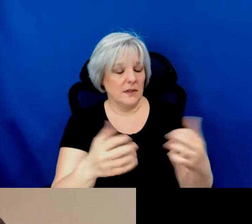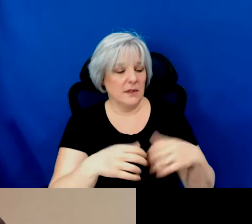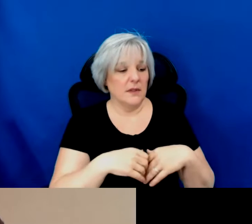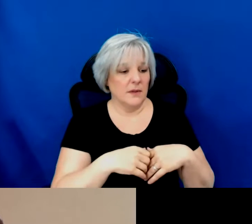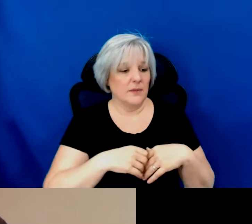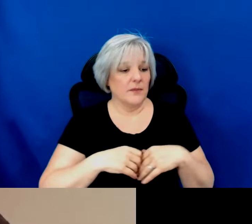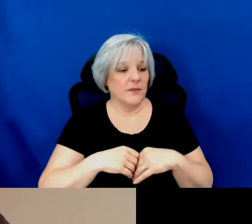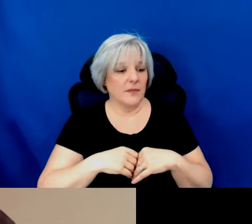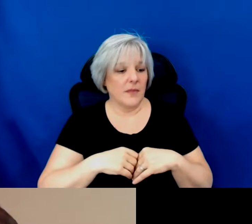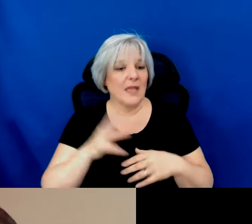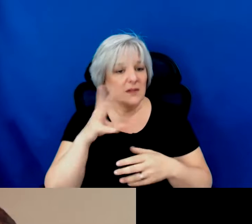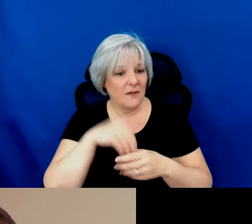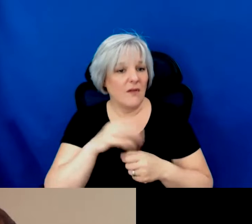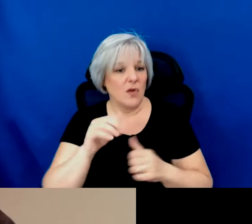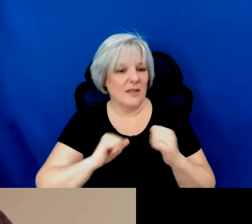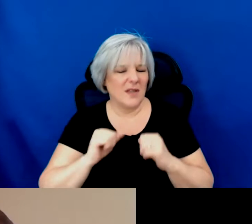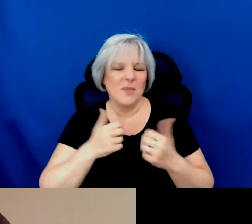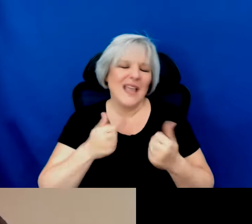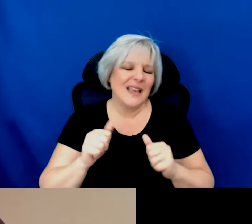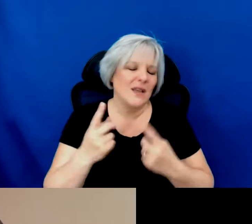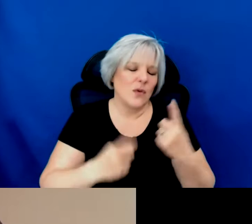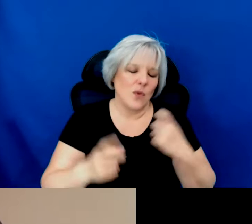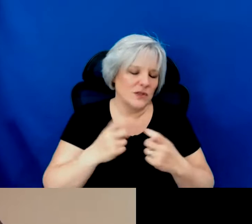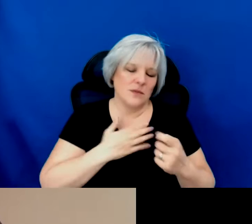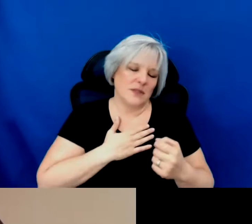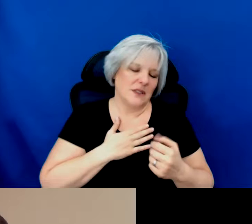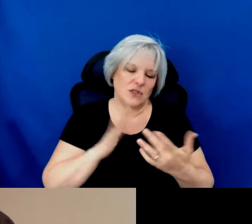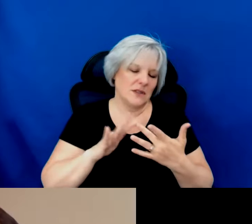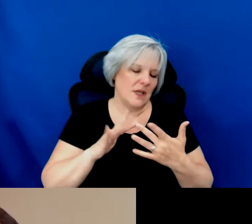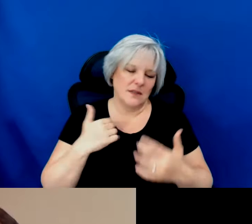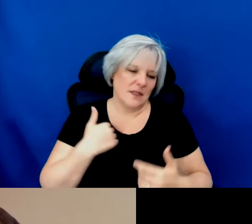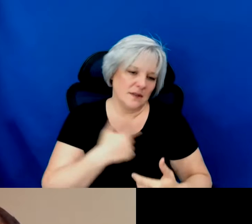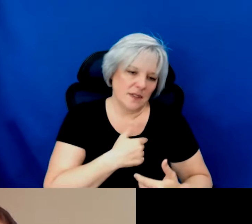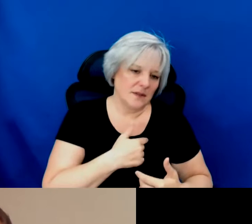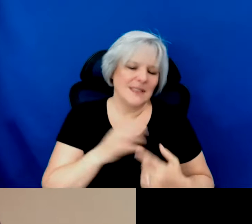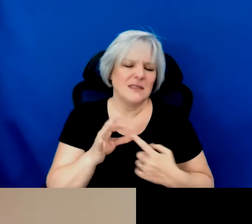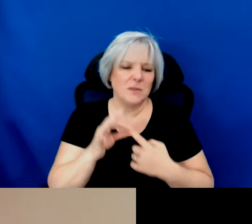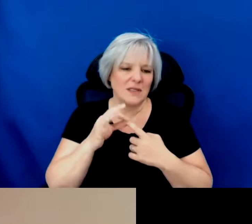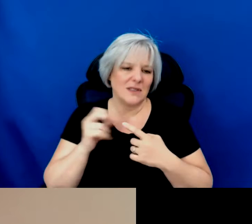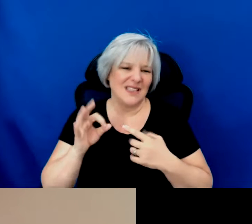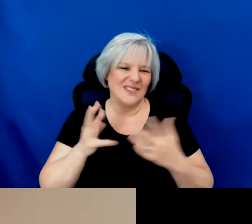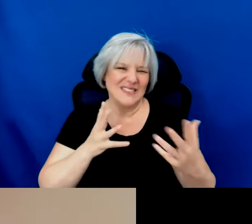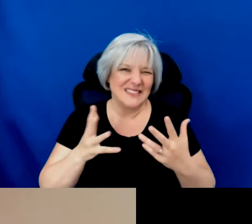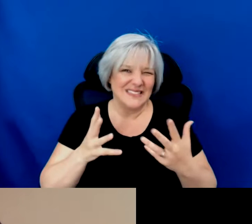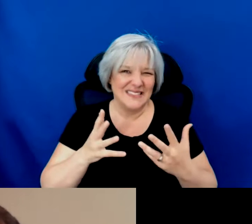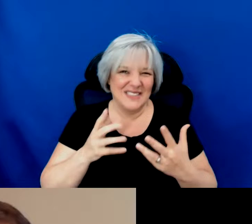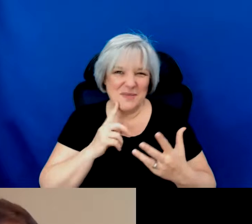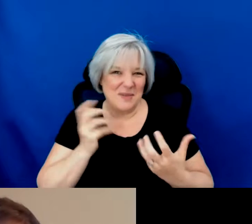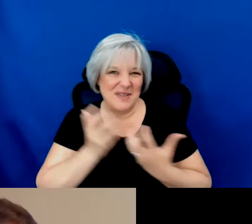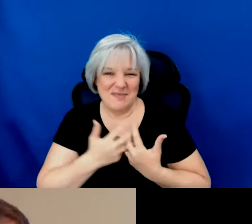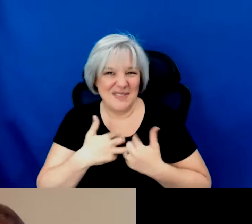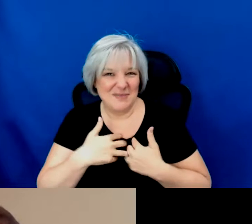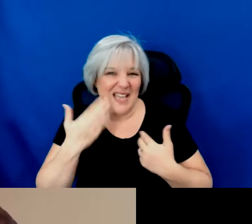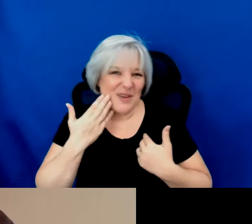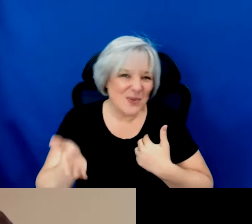your activity but if you have any questions about if or how that works for you especially if you're like maybe that isn't me i don't